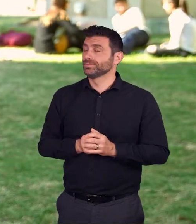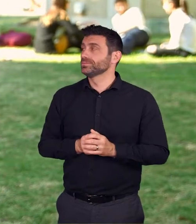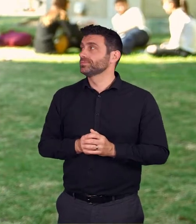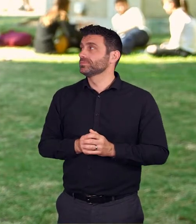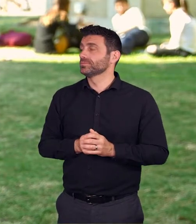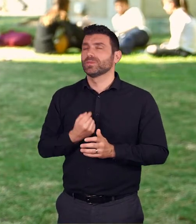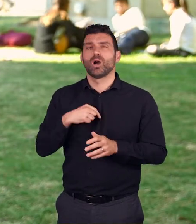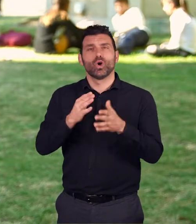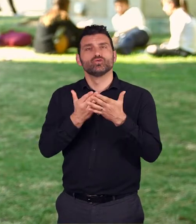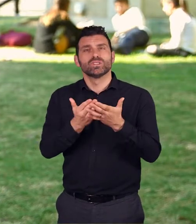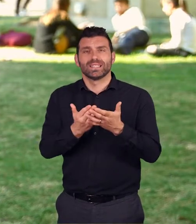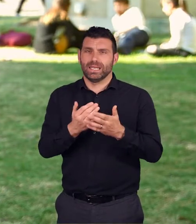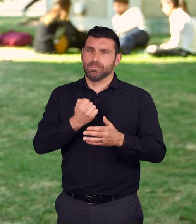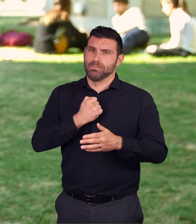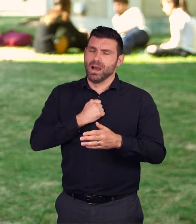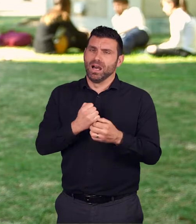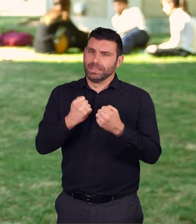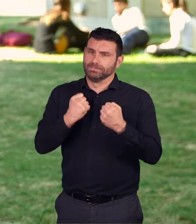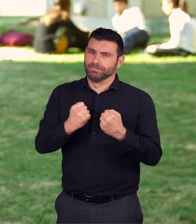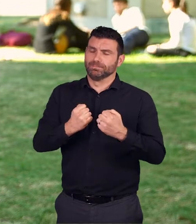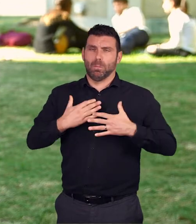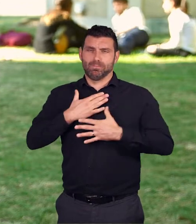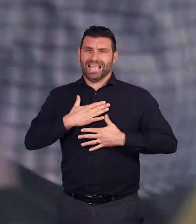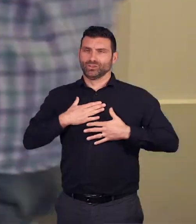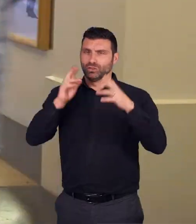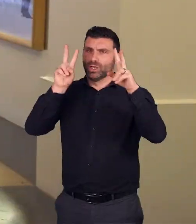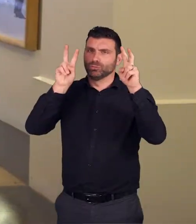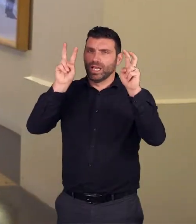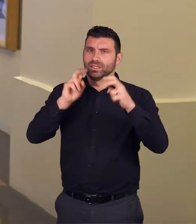country really to study the subject that I'd come to love